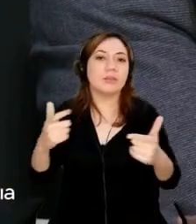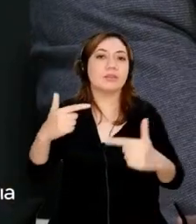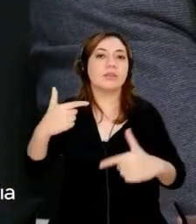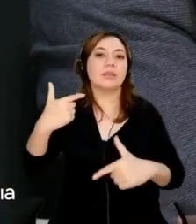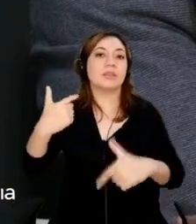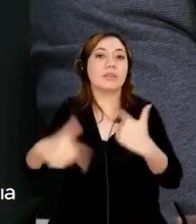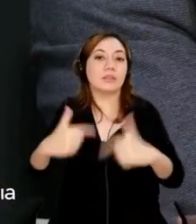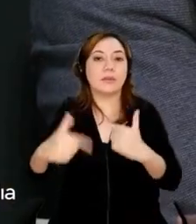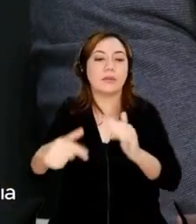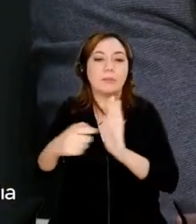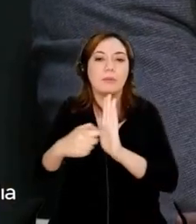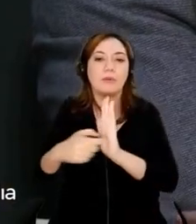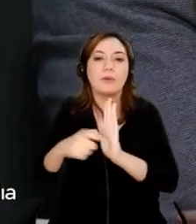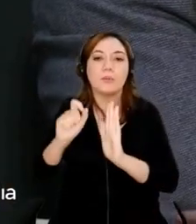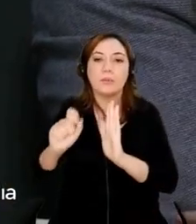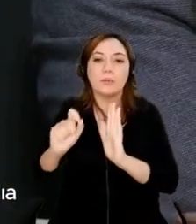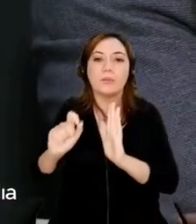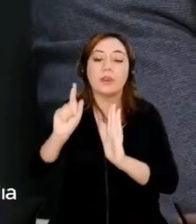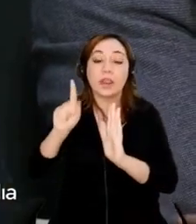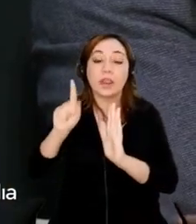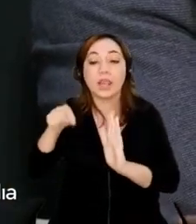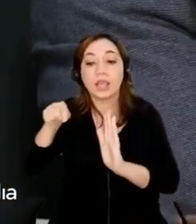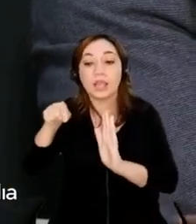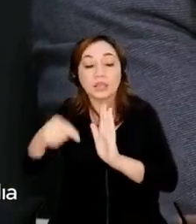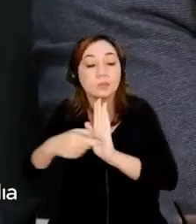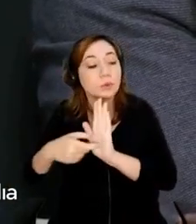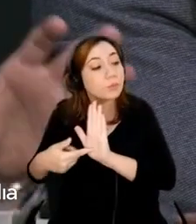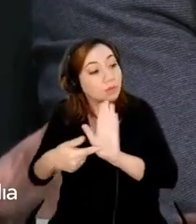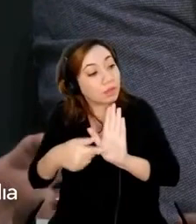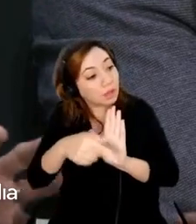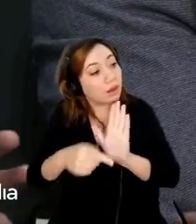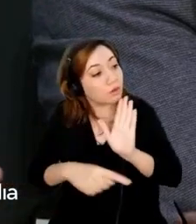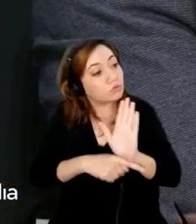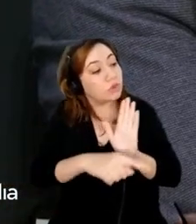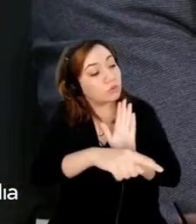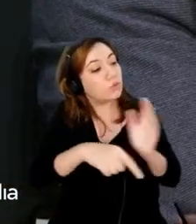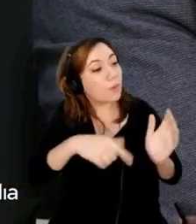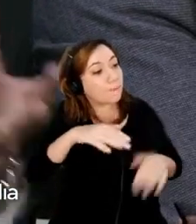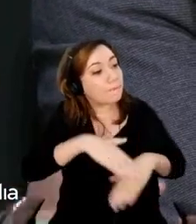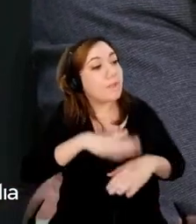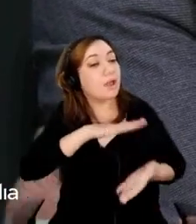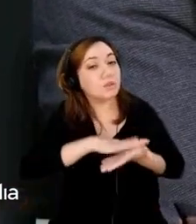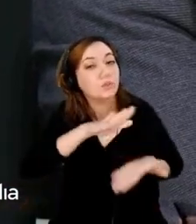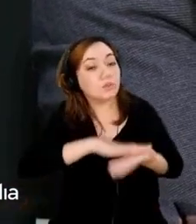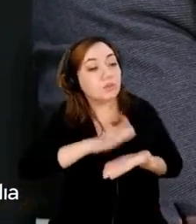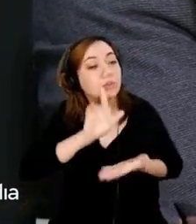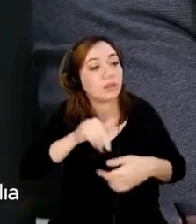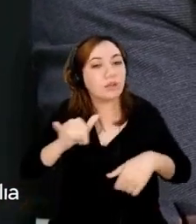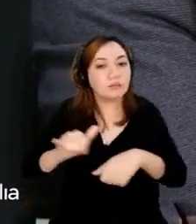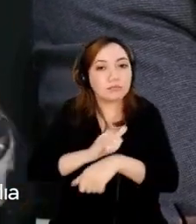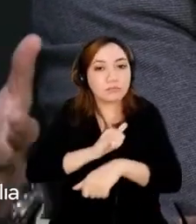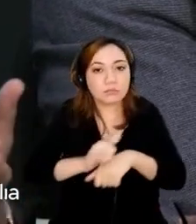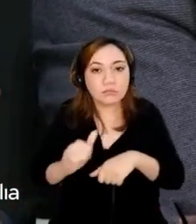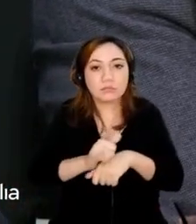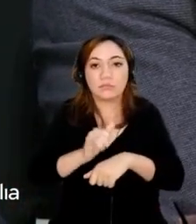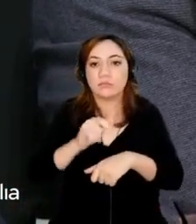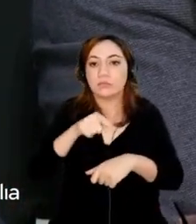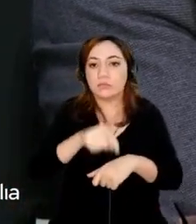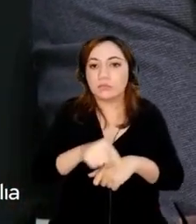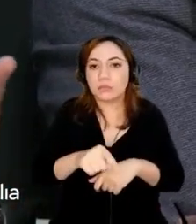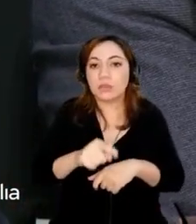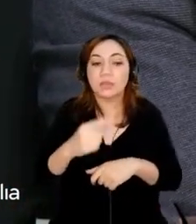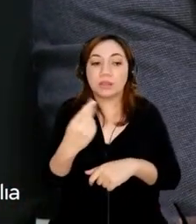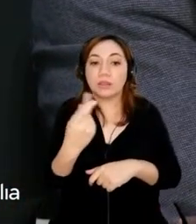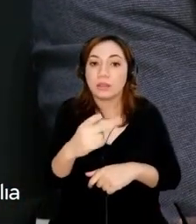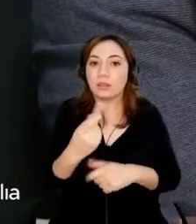help you be more productive, right? It's following your strategy, which we're going to program. You have